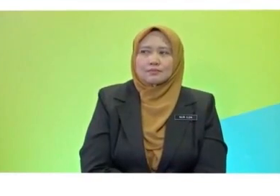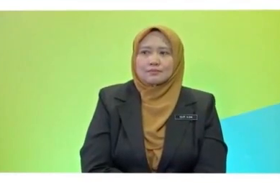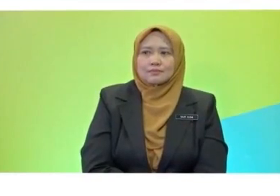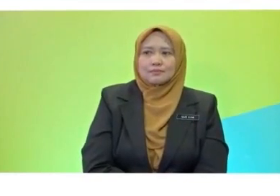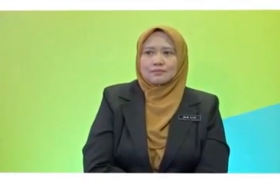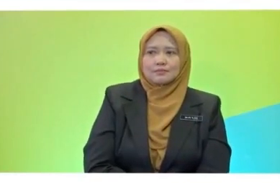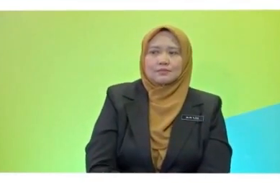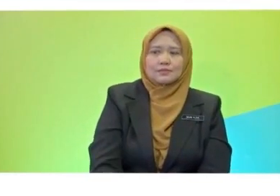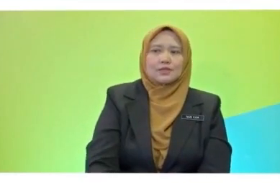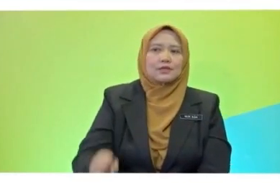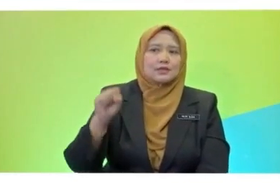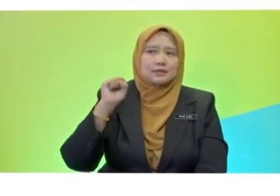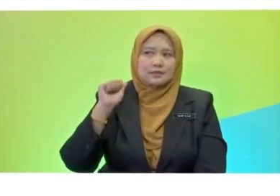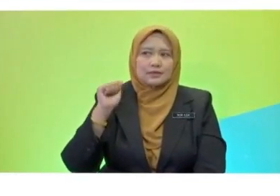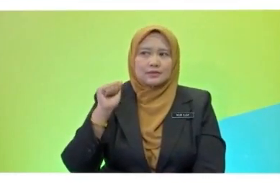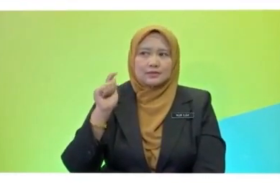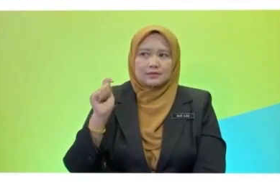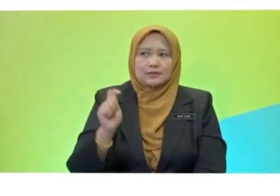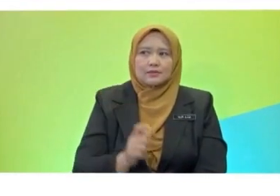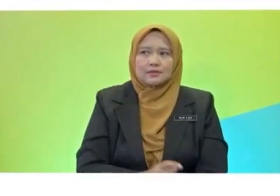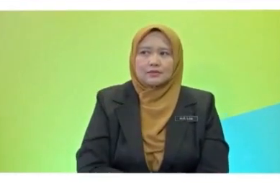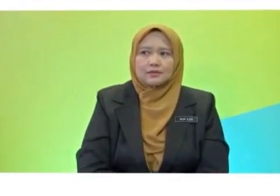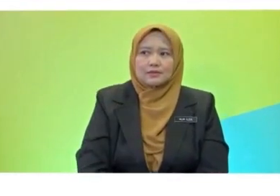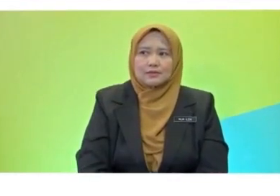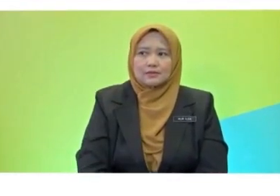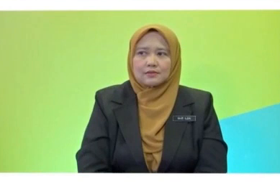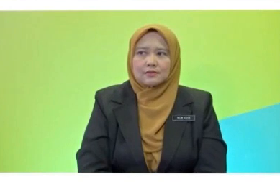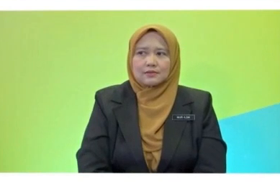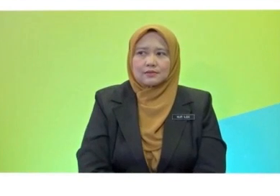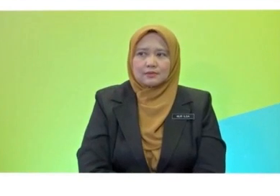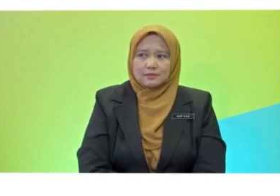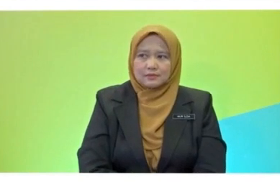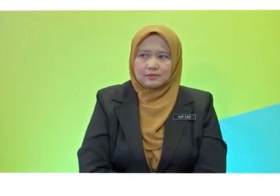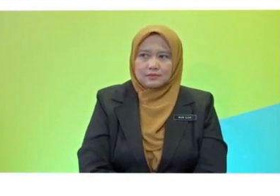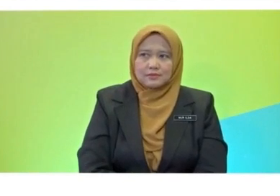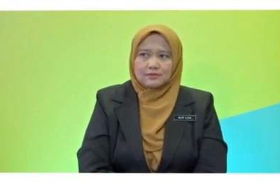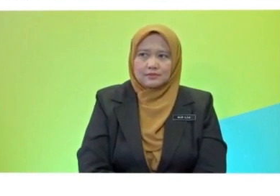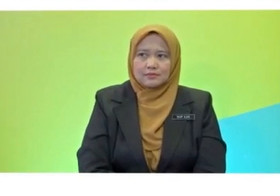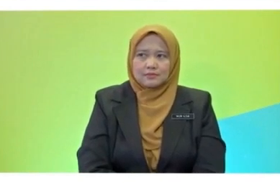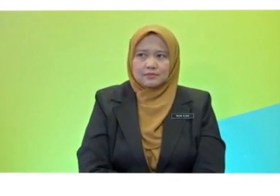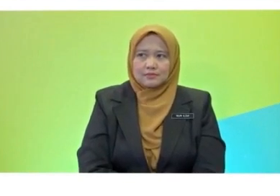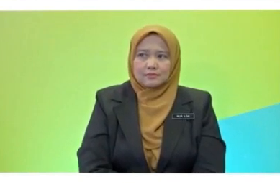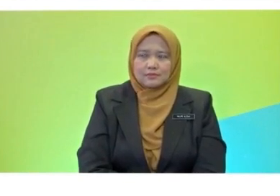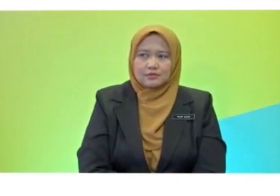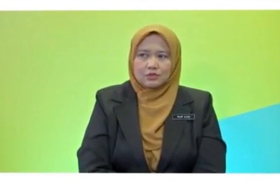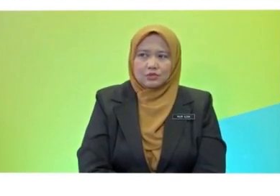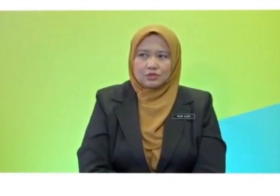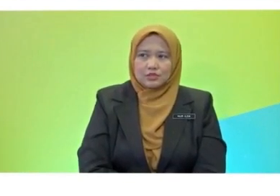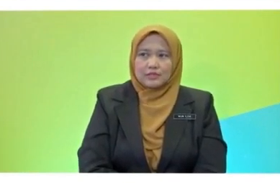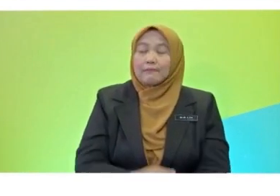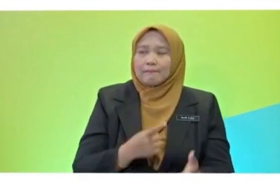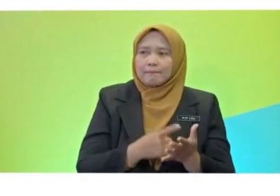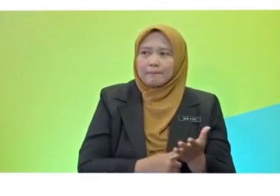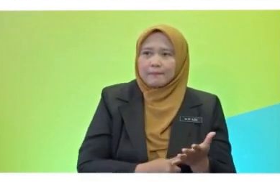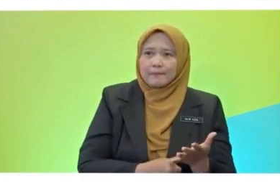go ahead. Satwil. So, I'm going to shake. Okay. Okay, so let's see what is Satwil getting there. What word is that?